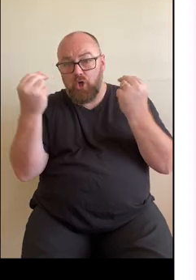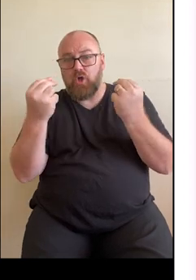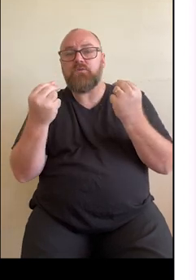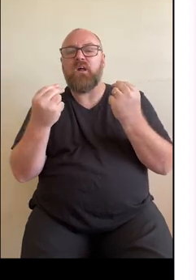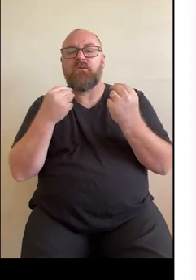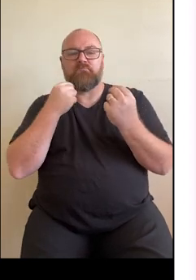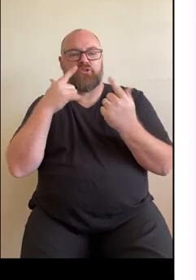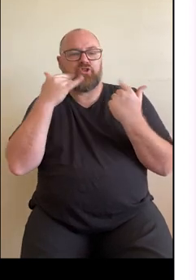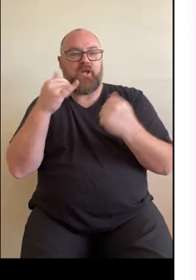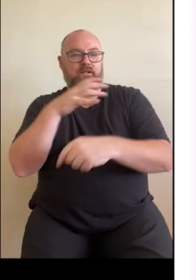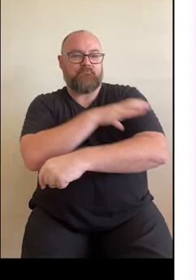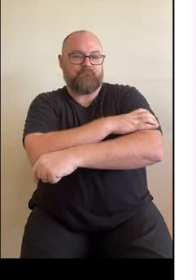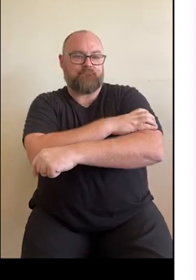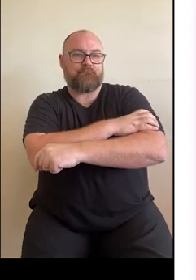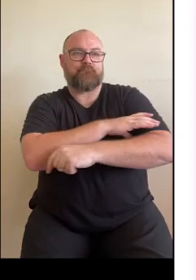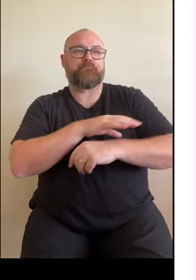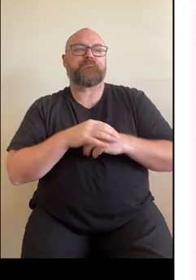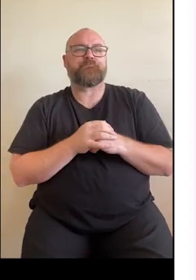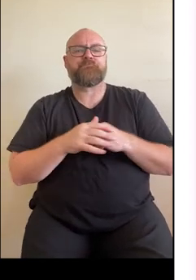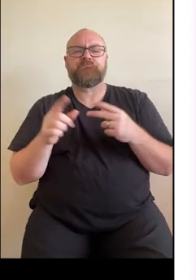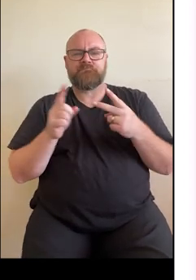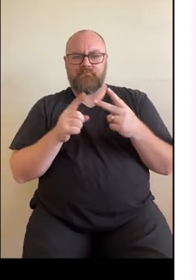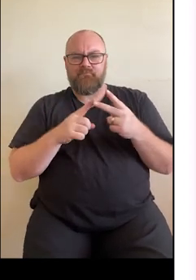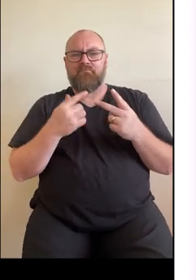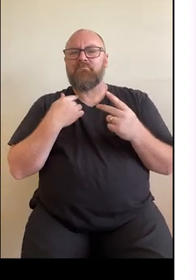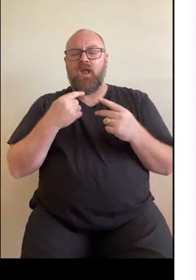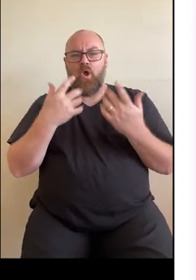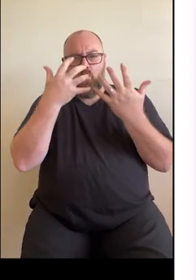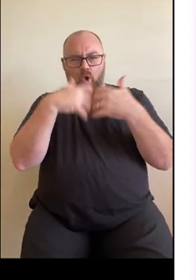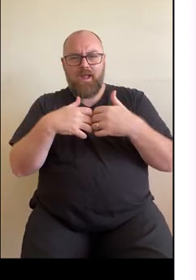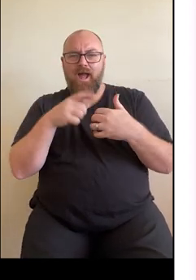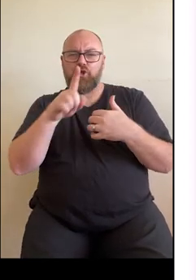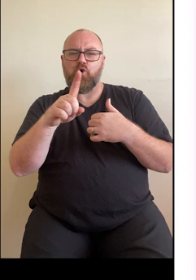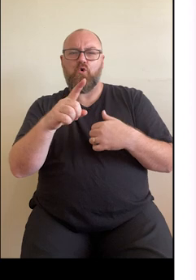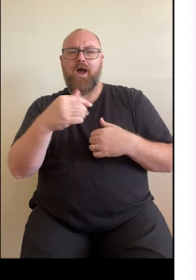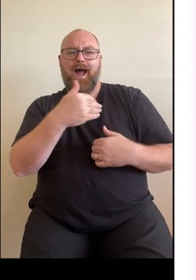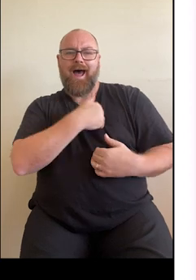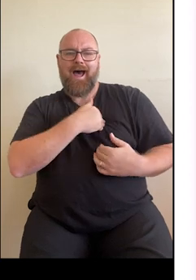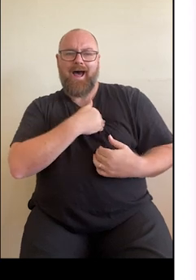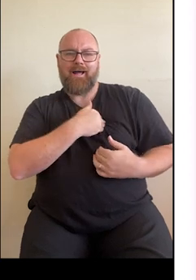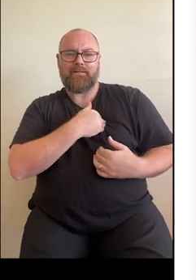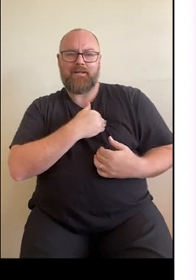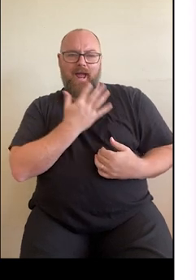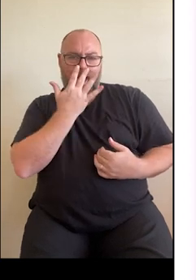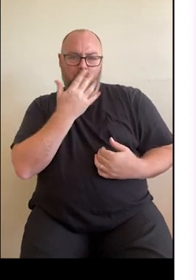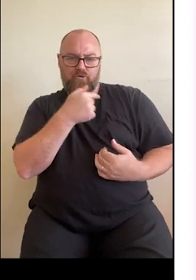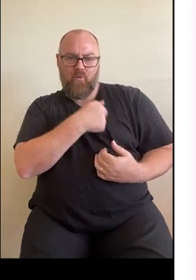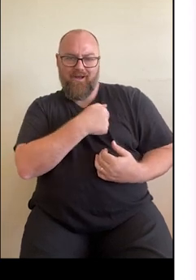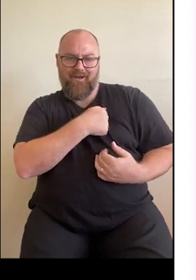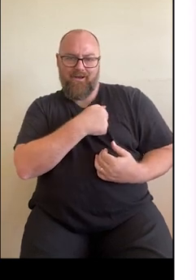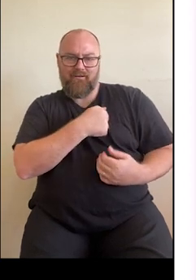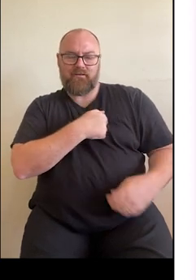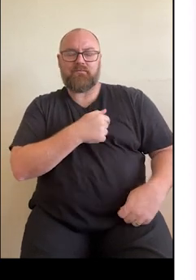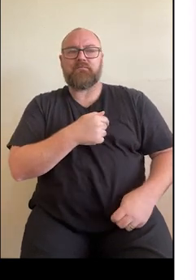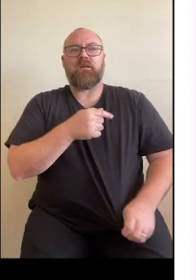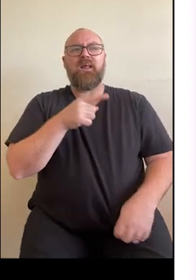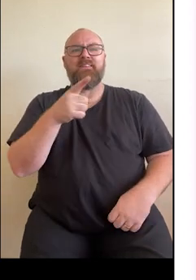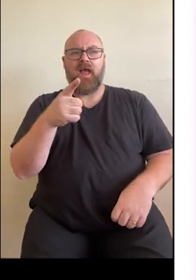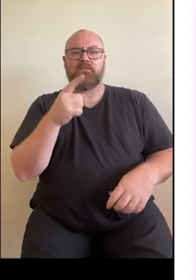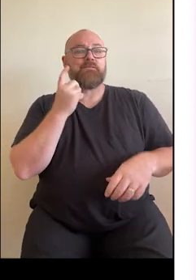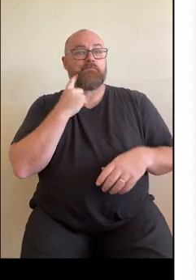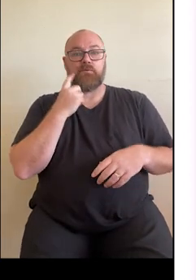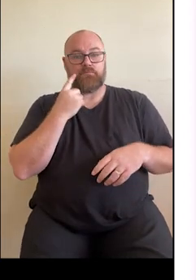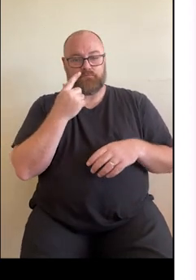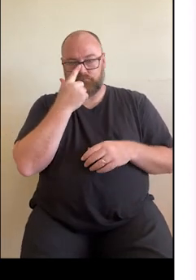The second step is to calculate your heart age using the Heart Age Calculator. The Heart Age Calculator is simple.